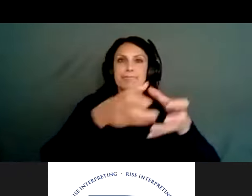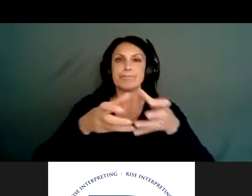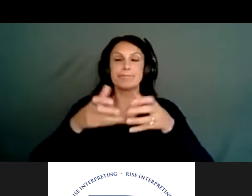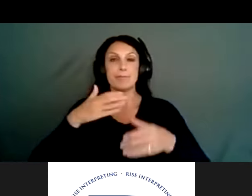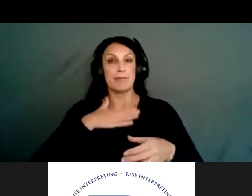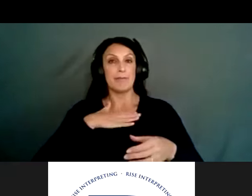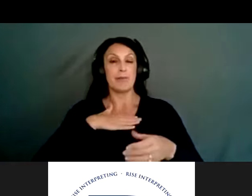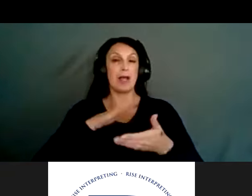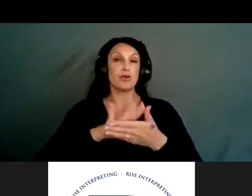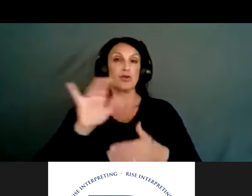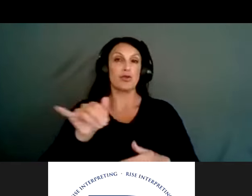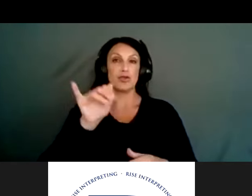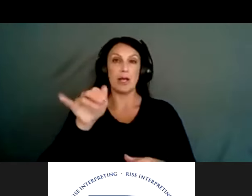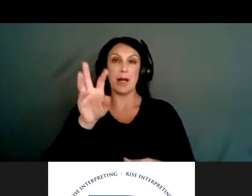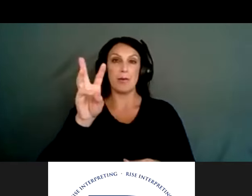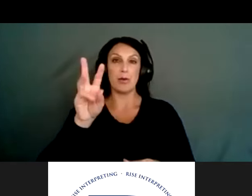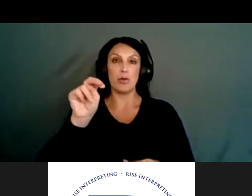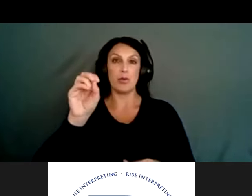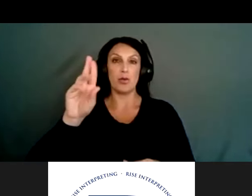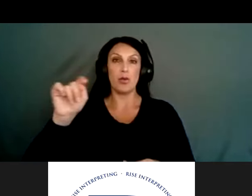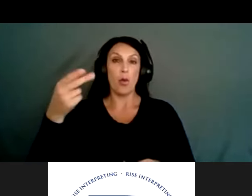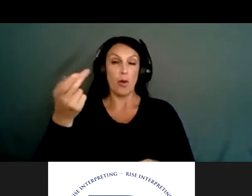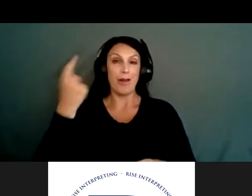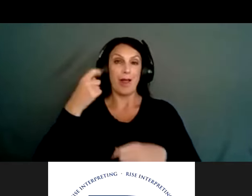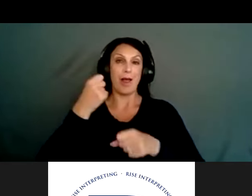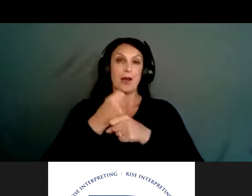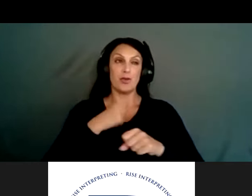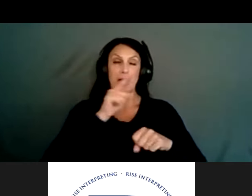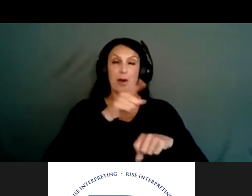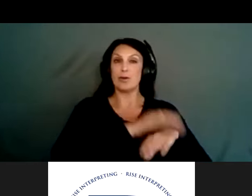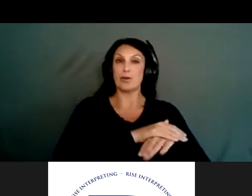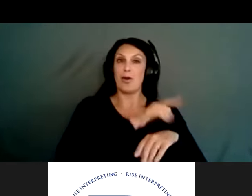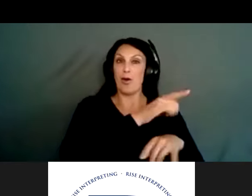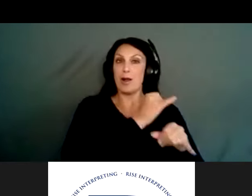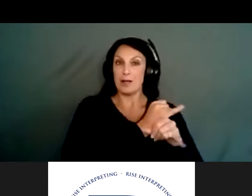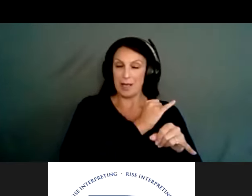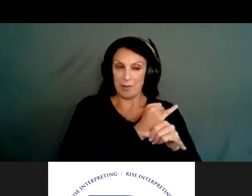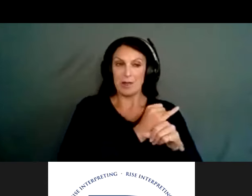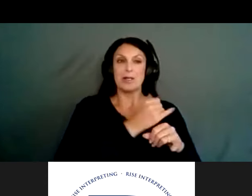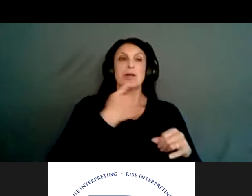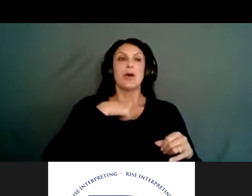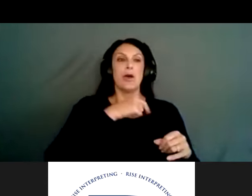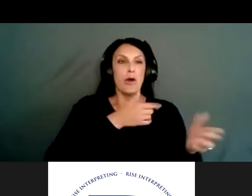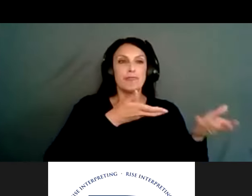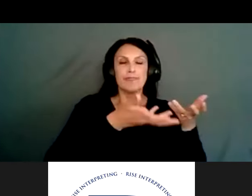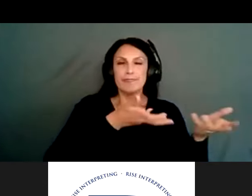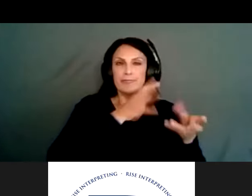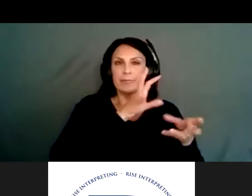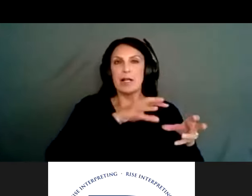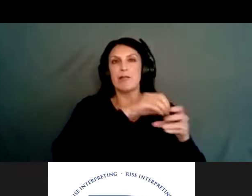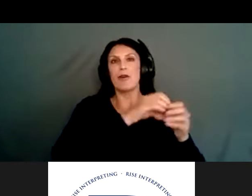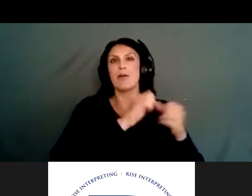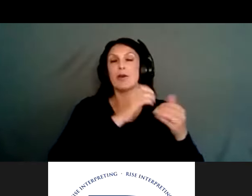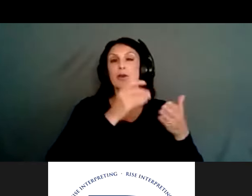at JW North, um, last year when we were on campus, uh, we did like start with hello weeks, uh, to really help engaging with students,